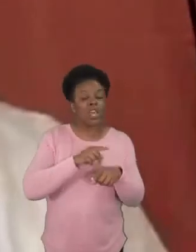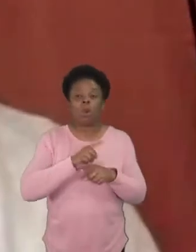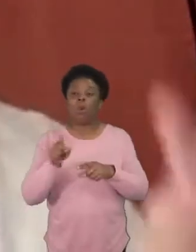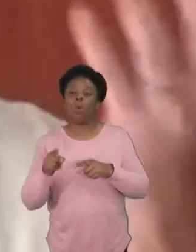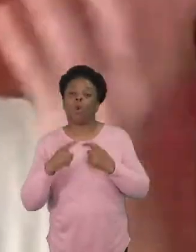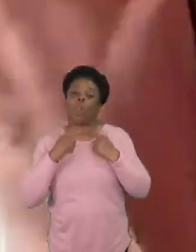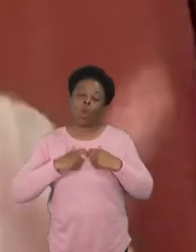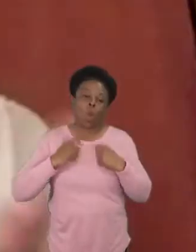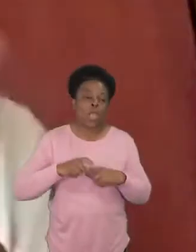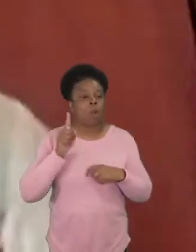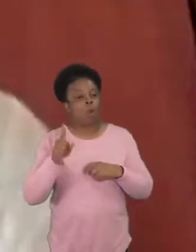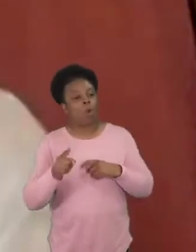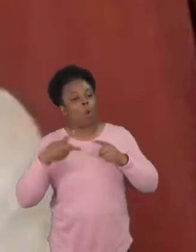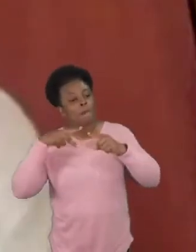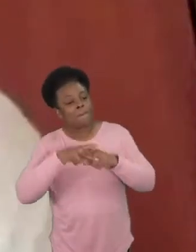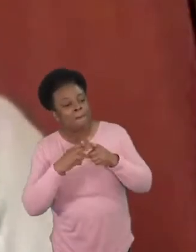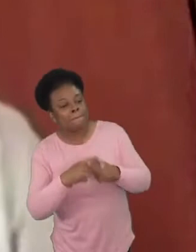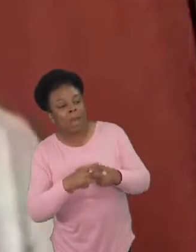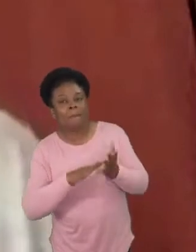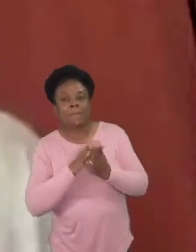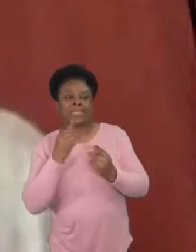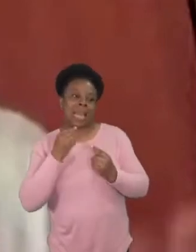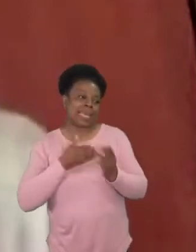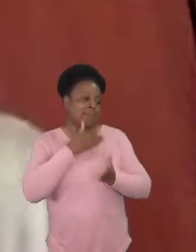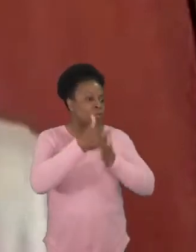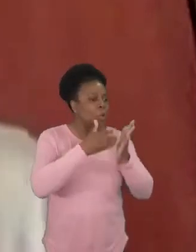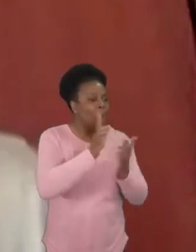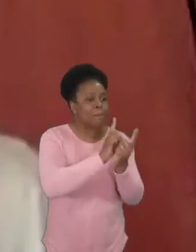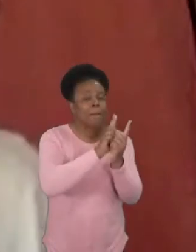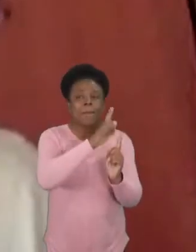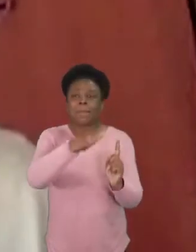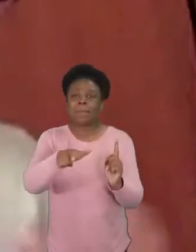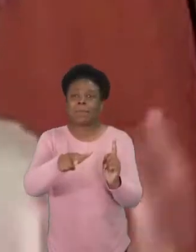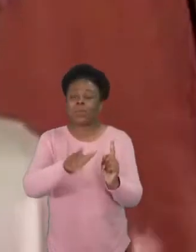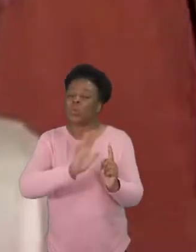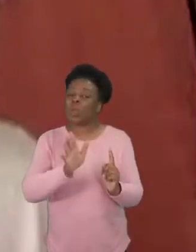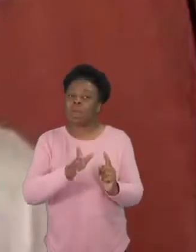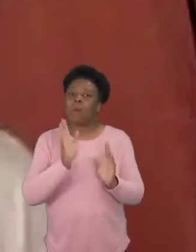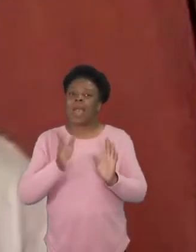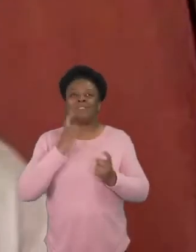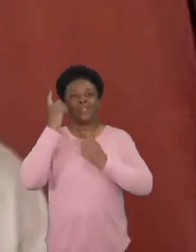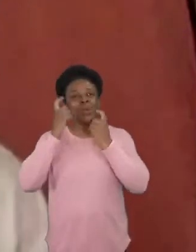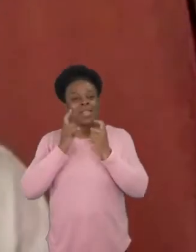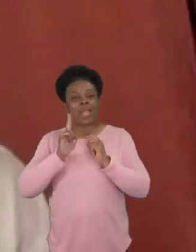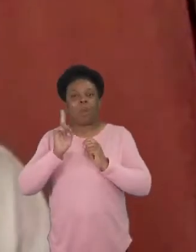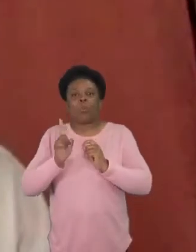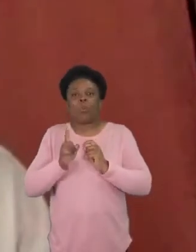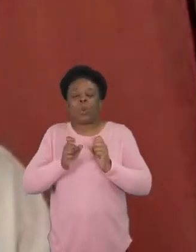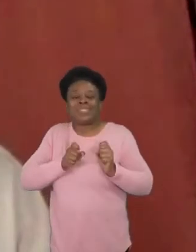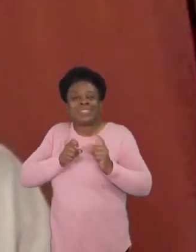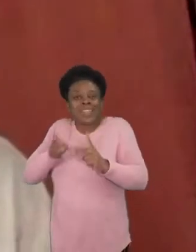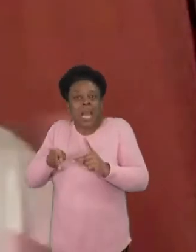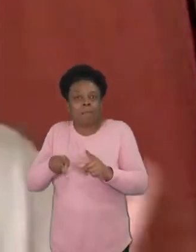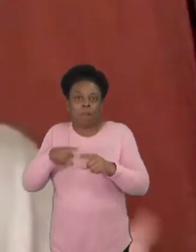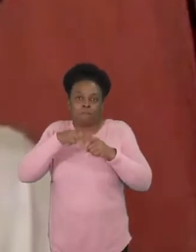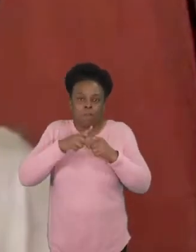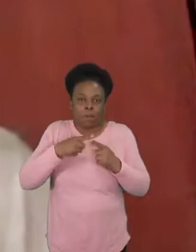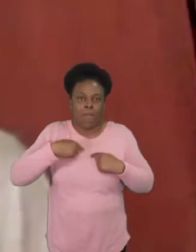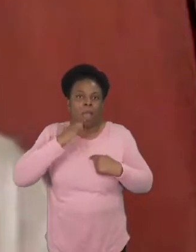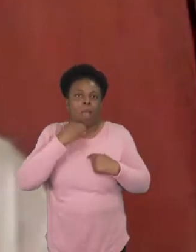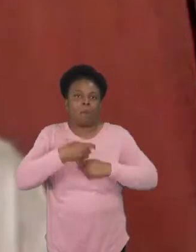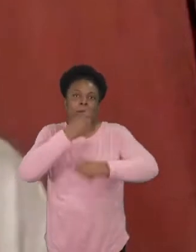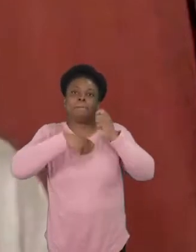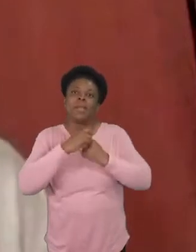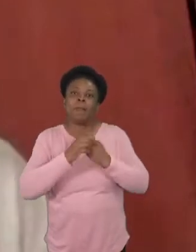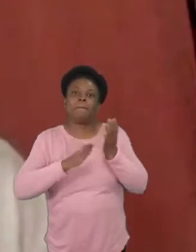kind of doctor or lawyer or plumber am i going to be and how can i use my gifts in a way that liberate